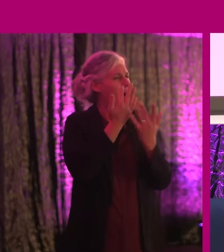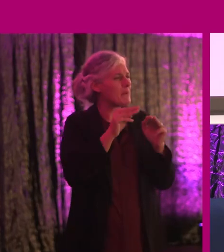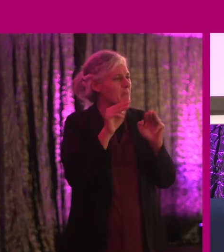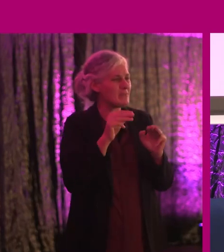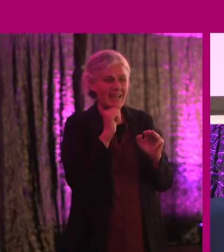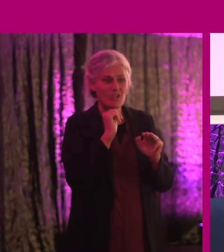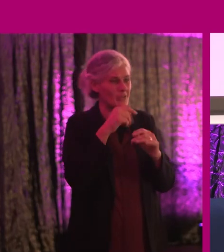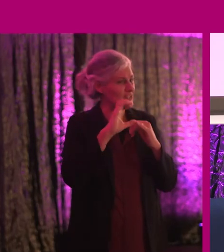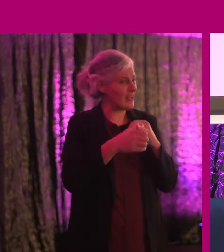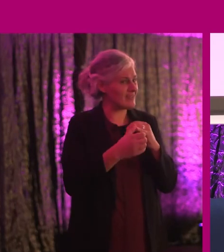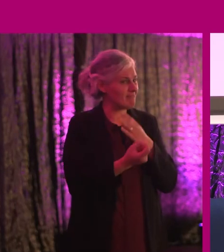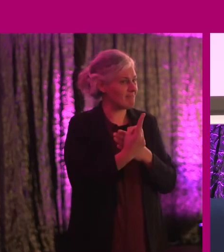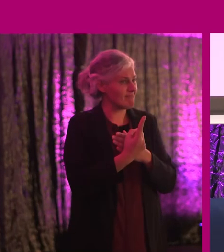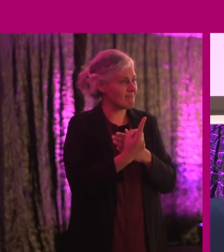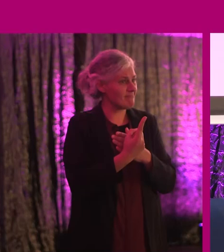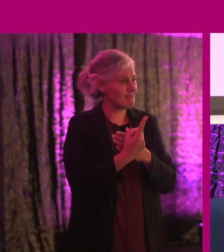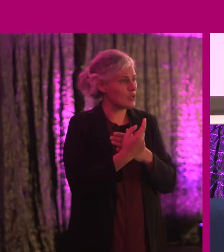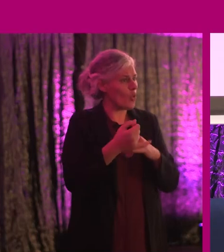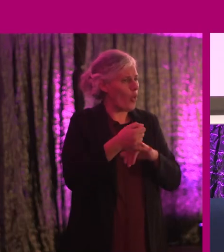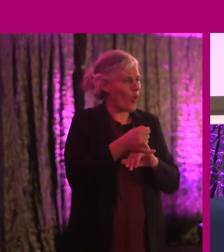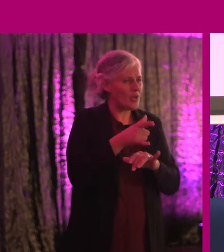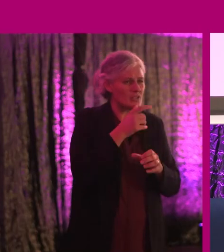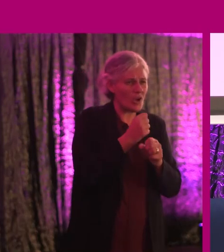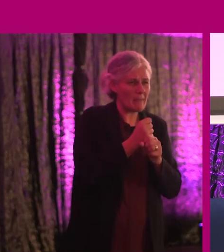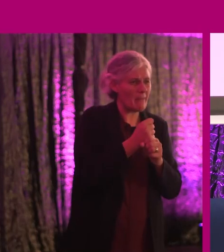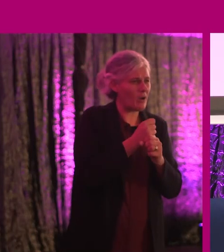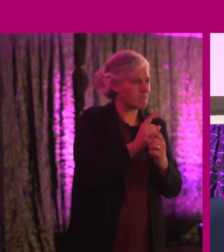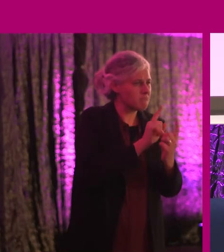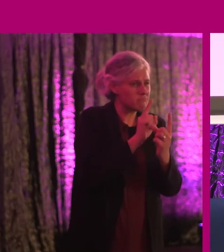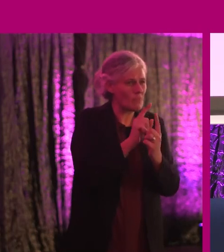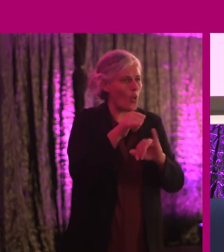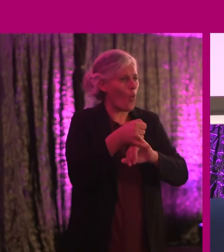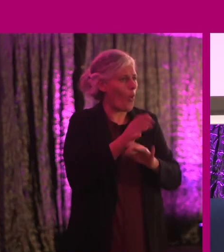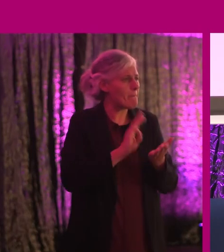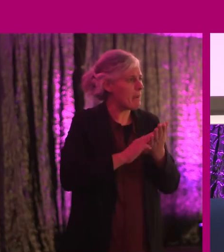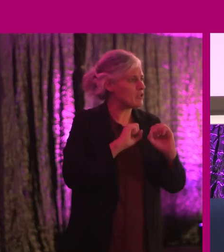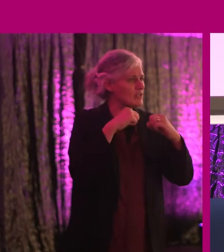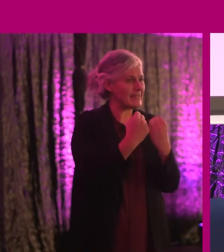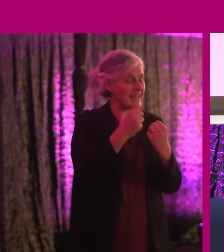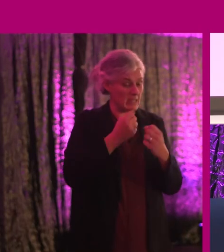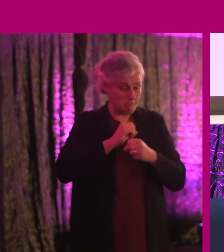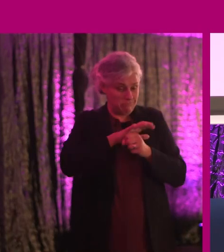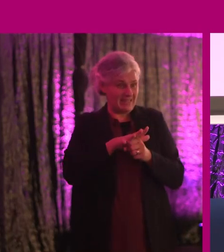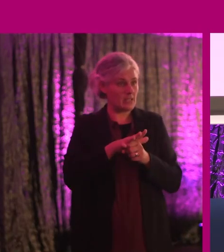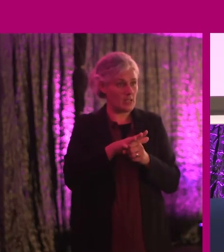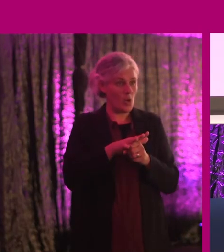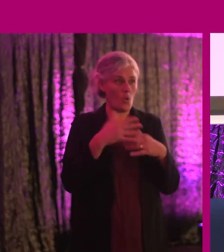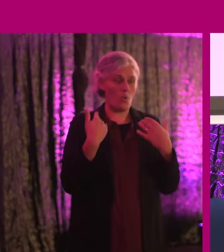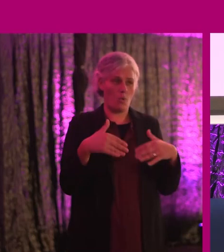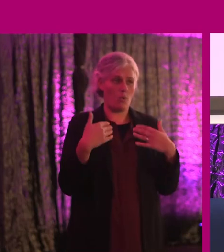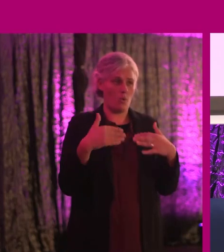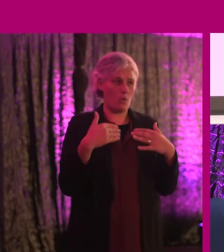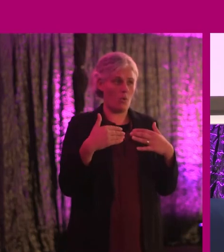didn't have that? So who are we speaking to? Who are our members of society? And this pandemic has given us an extraordinary